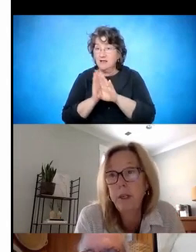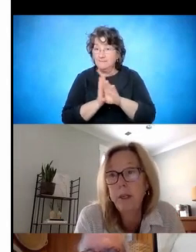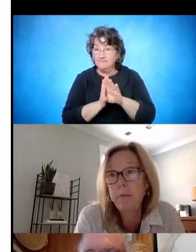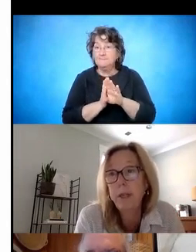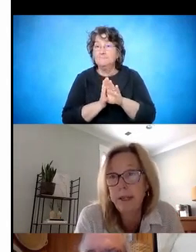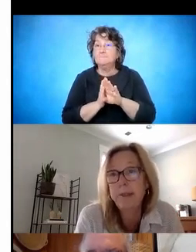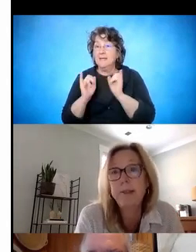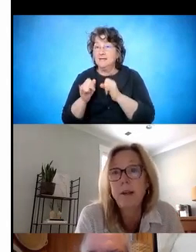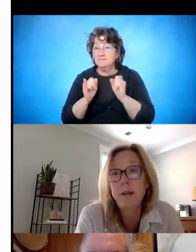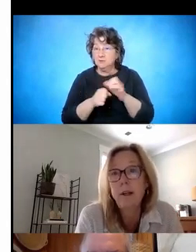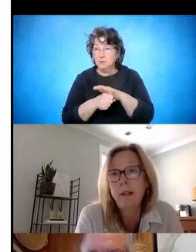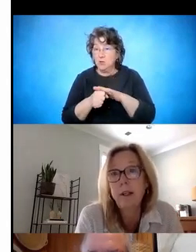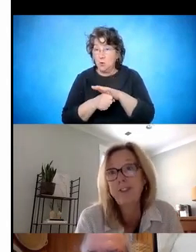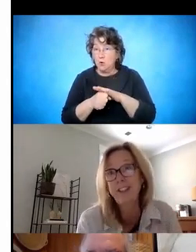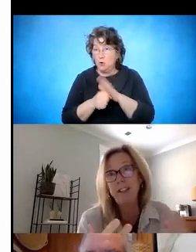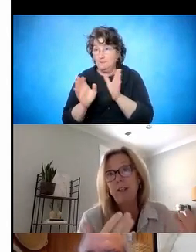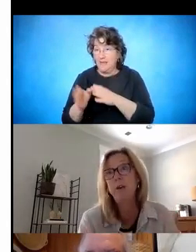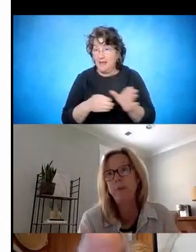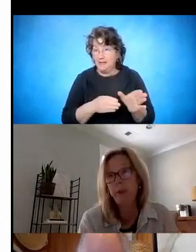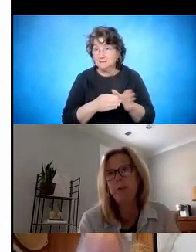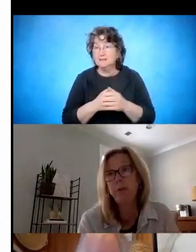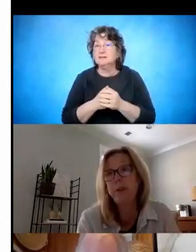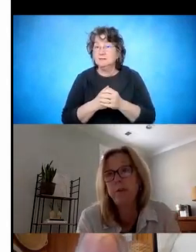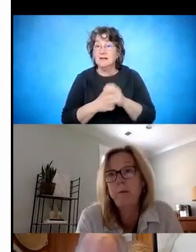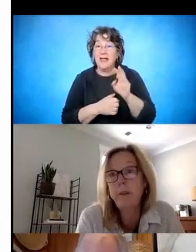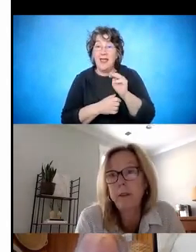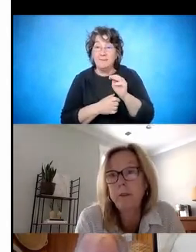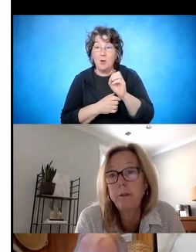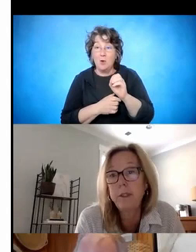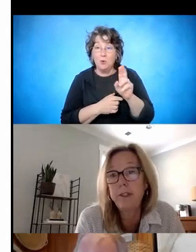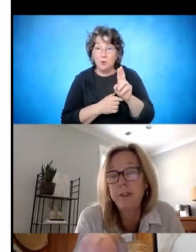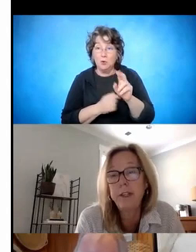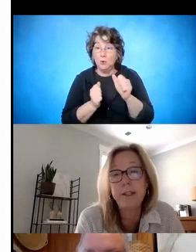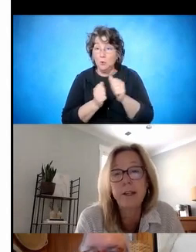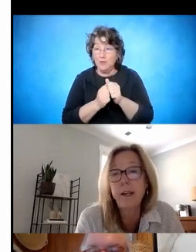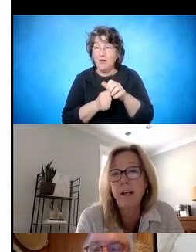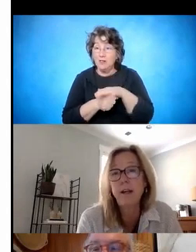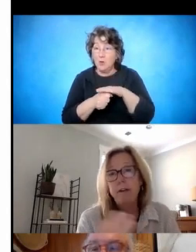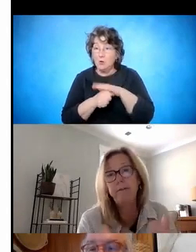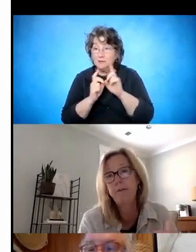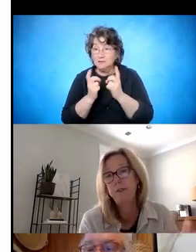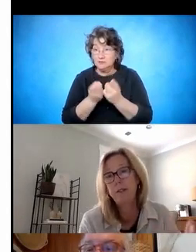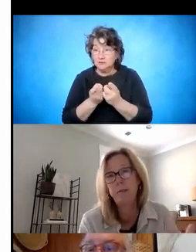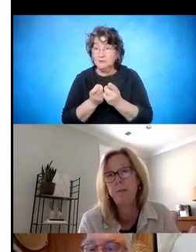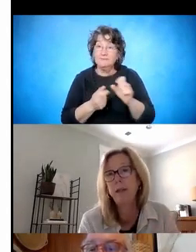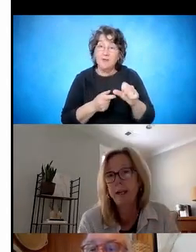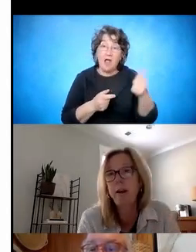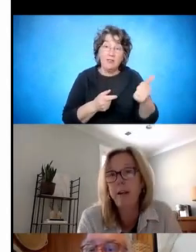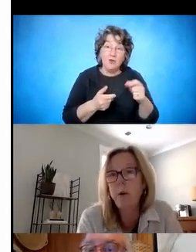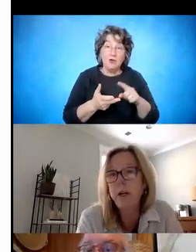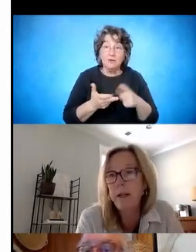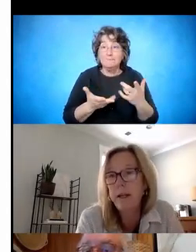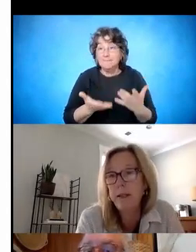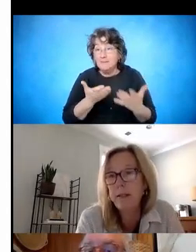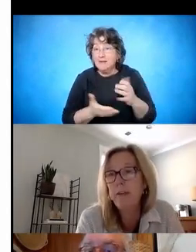plans, actually MOUs with local districts. Other folks might be like